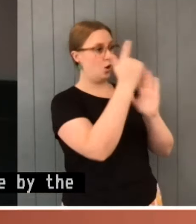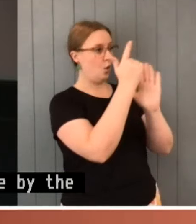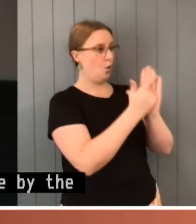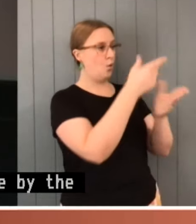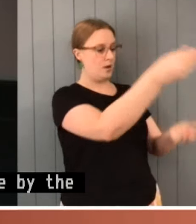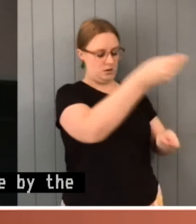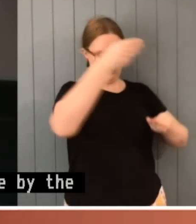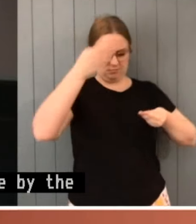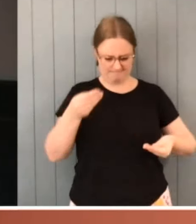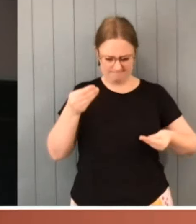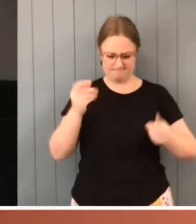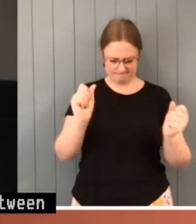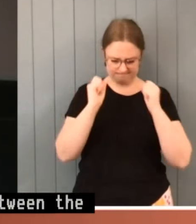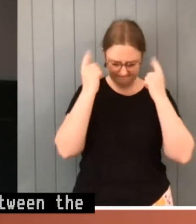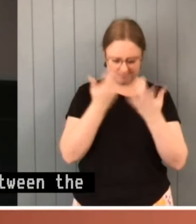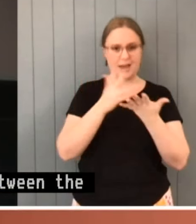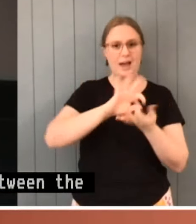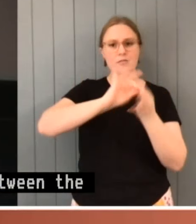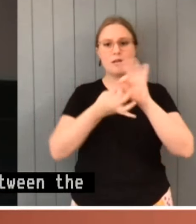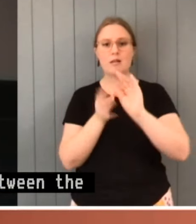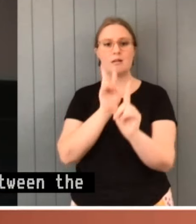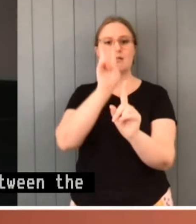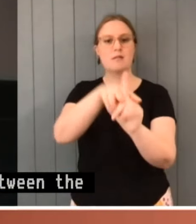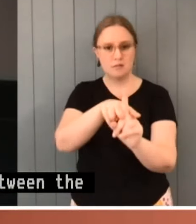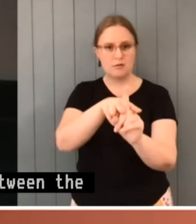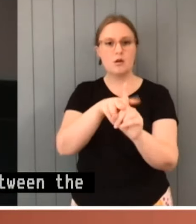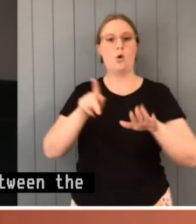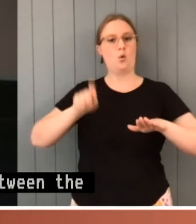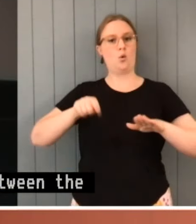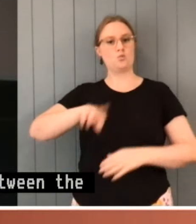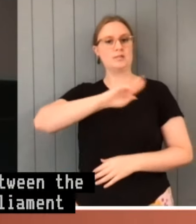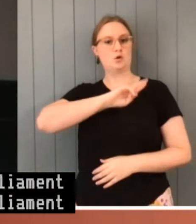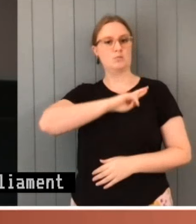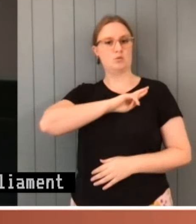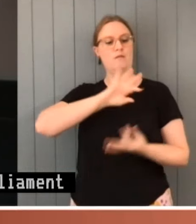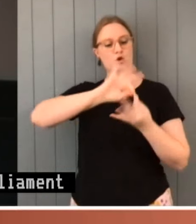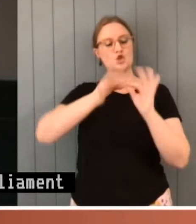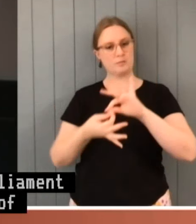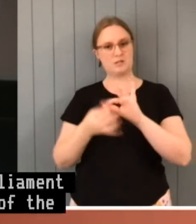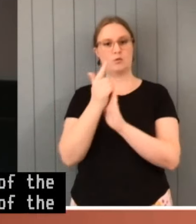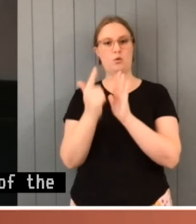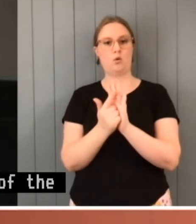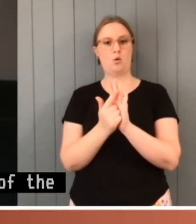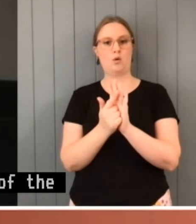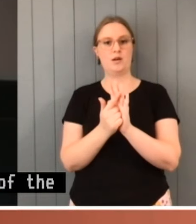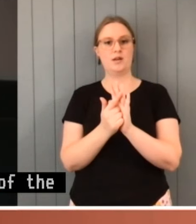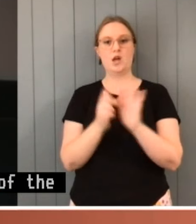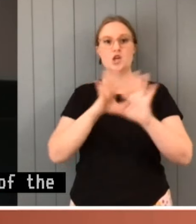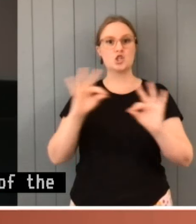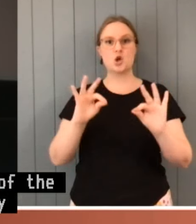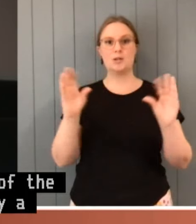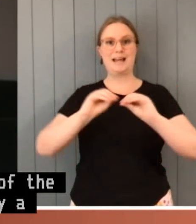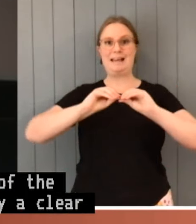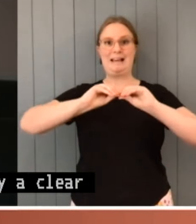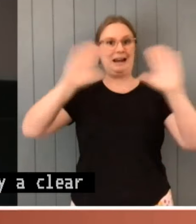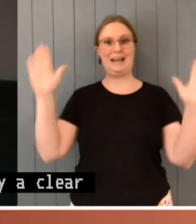role of the parliament and the interpretive role of the courts. It's not defined by a clear bright line. In a dispute about